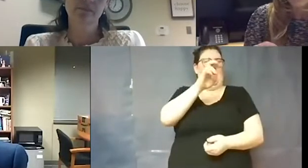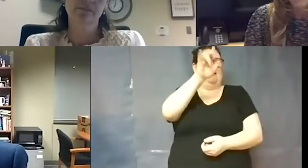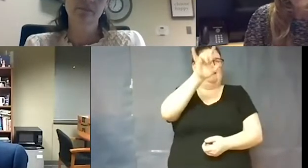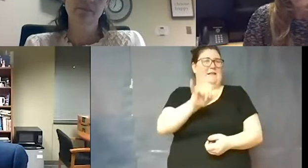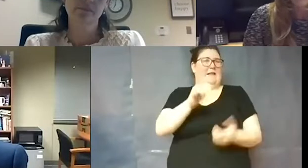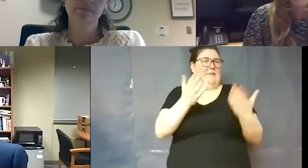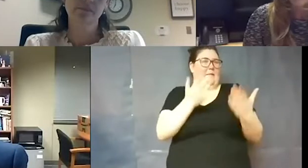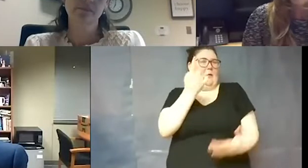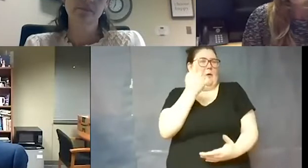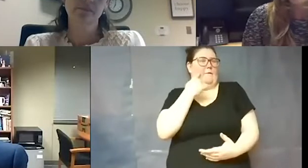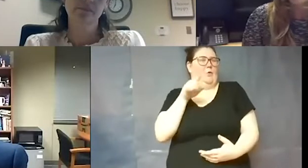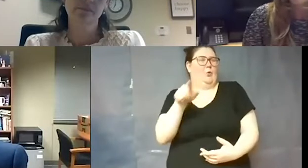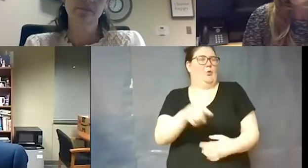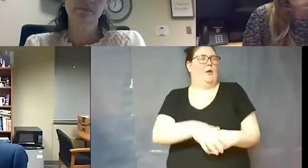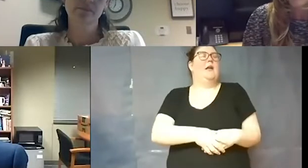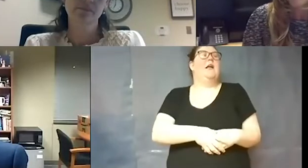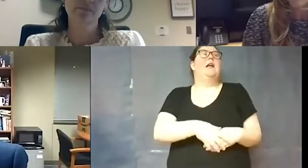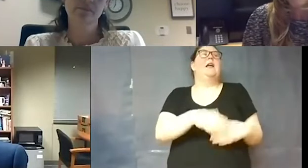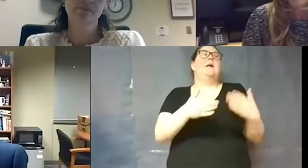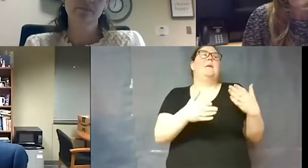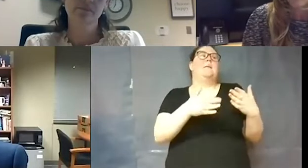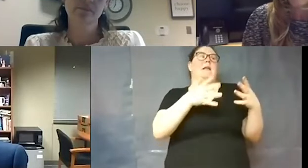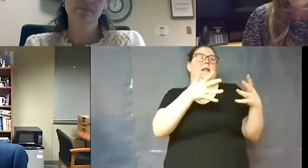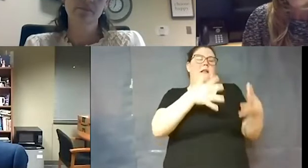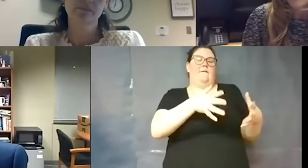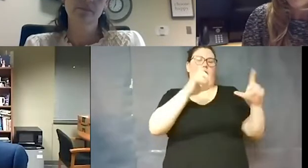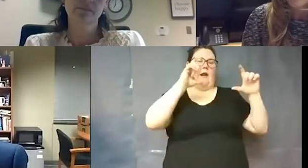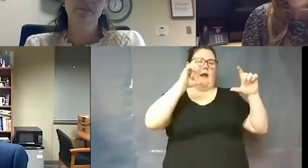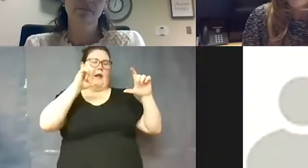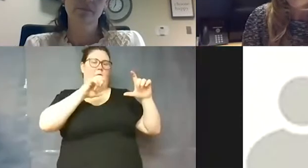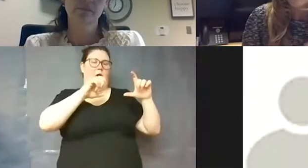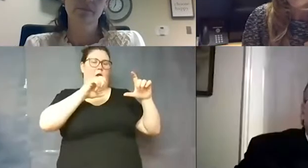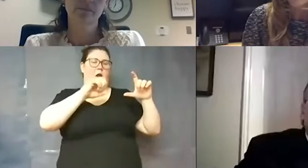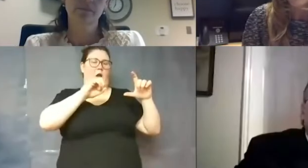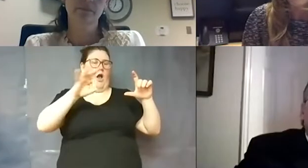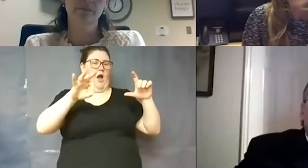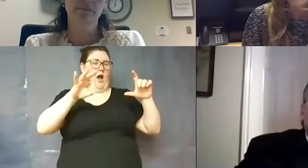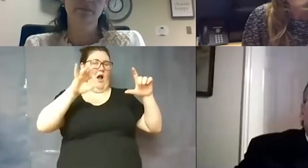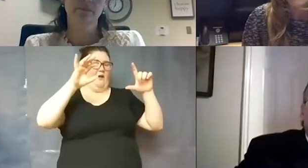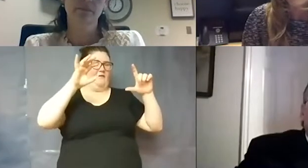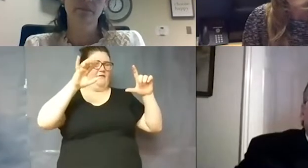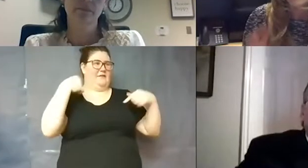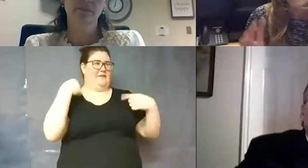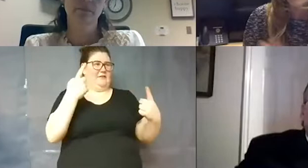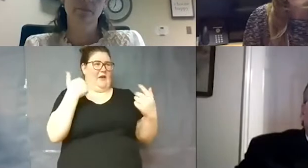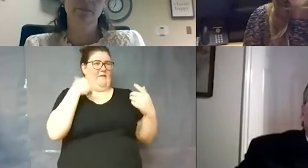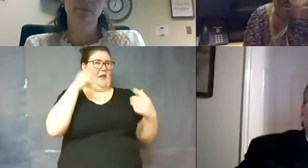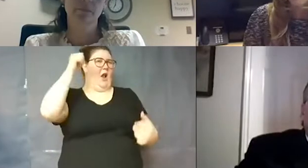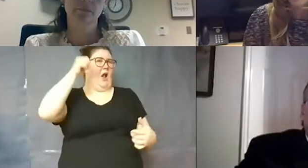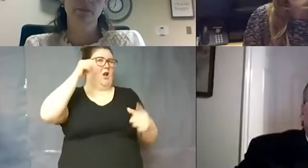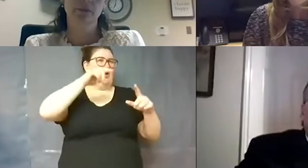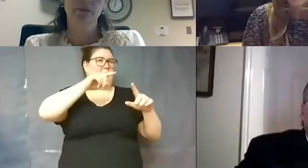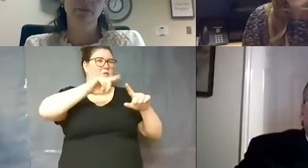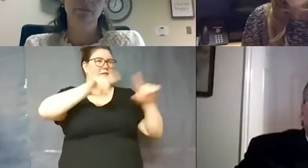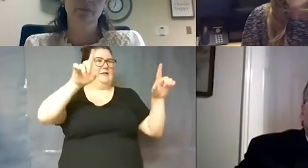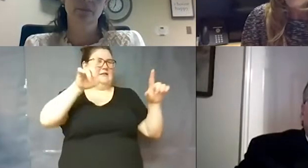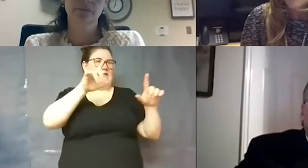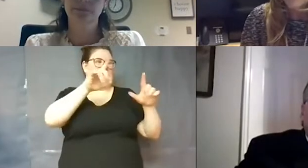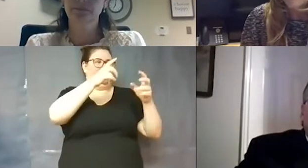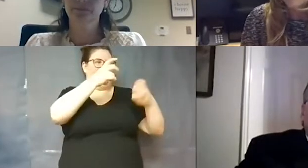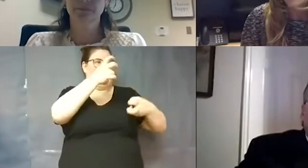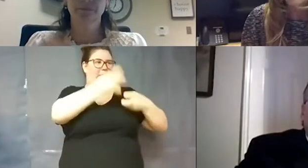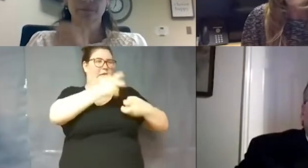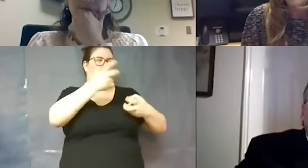you um if you might want to try leaving your camera off since you're having um we're having a little audio difficulty because that um that might help things